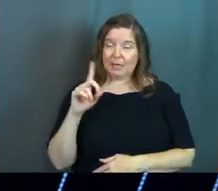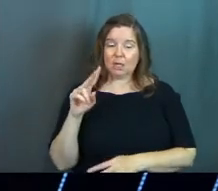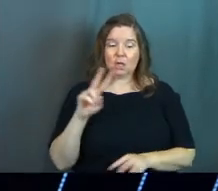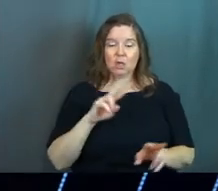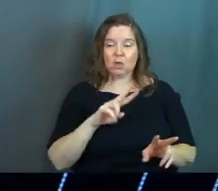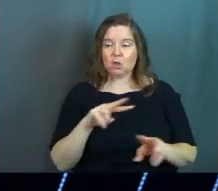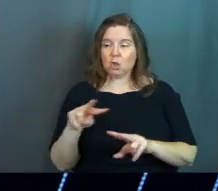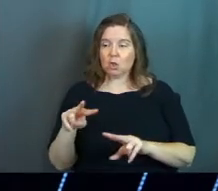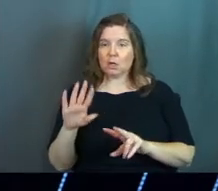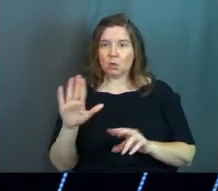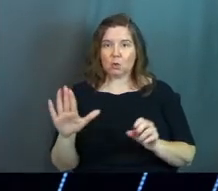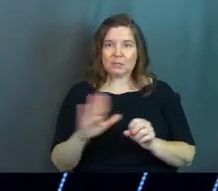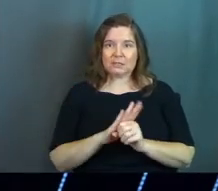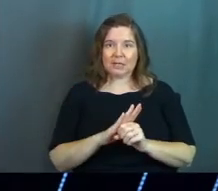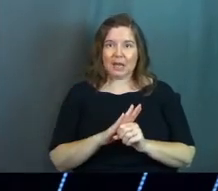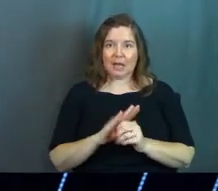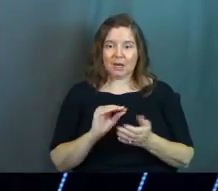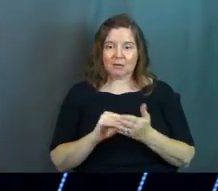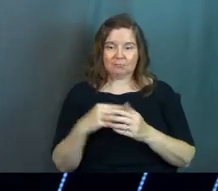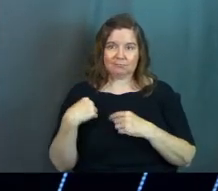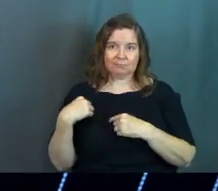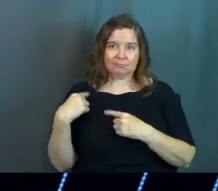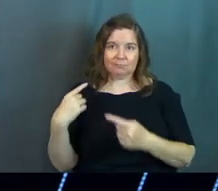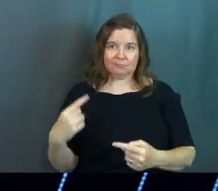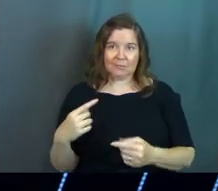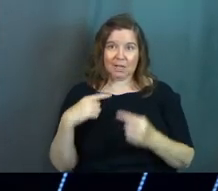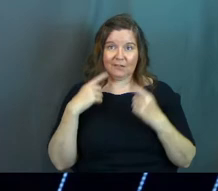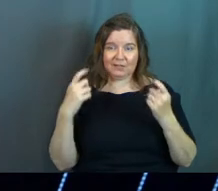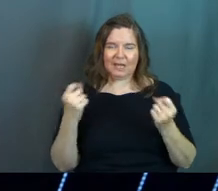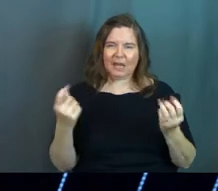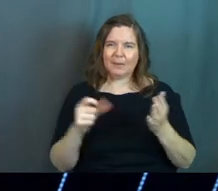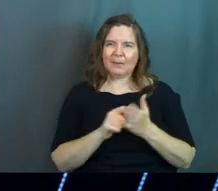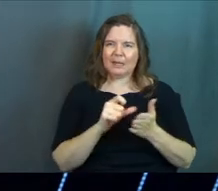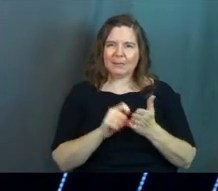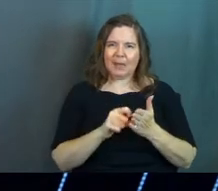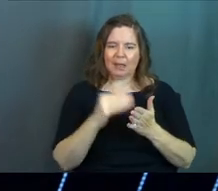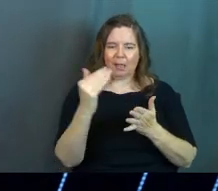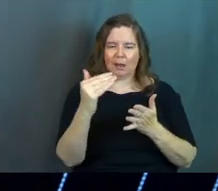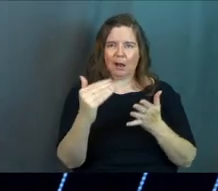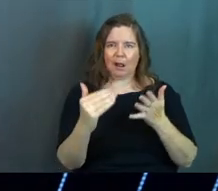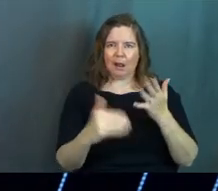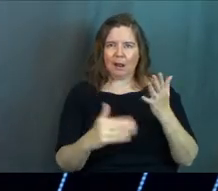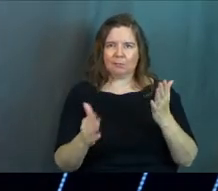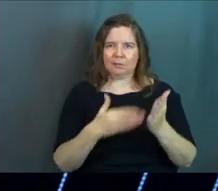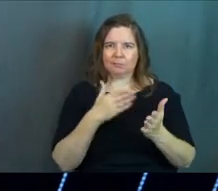looked at your entire record of sin. How many pages are in that record for you?